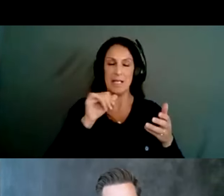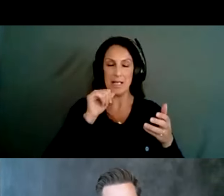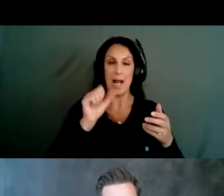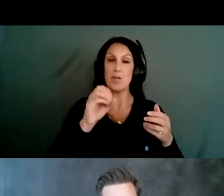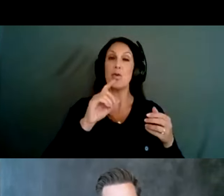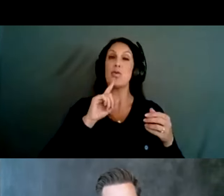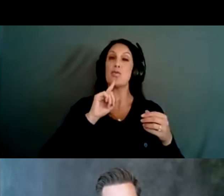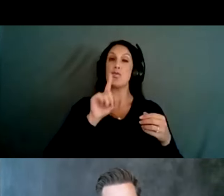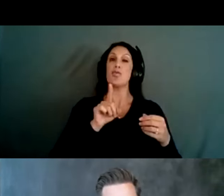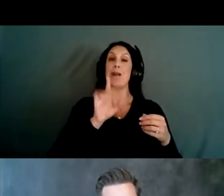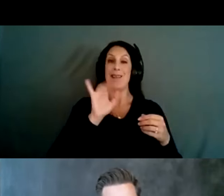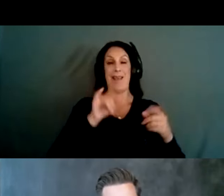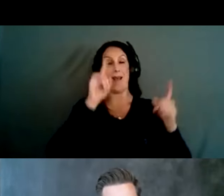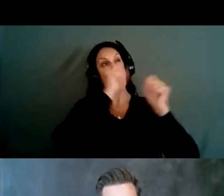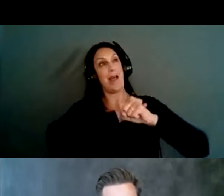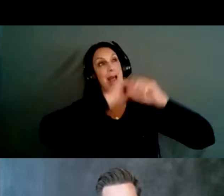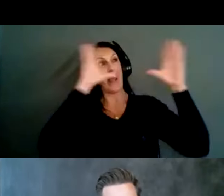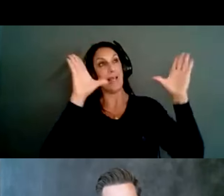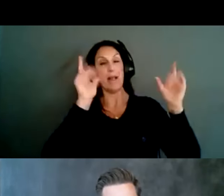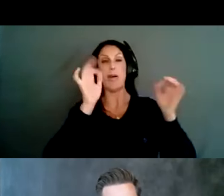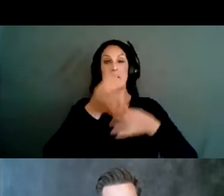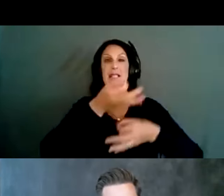really pushed back against this idea of substitution.